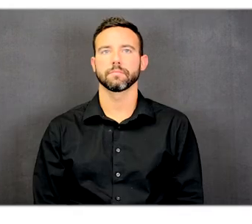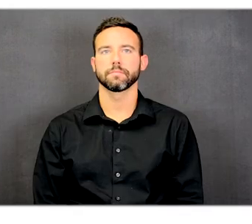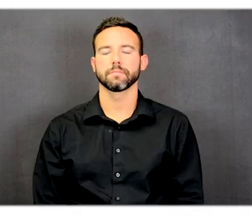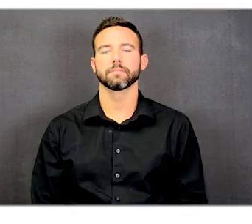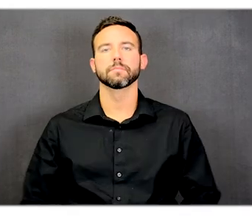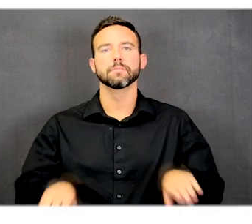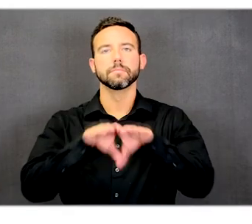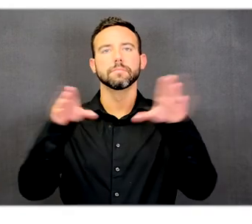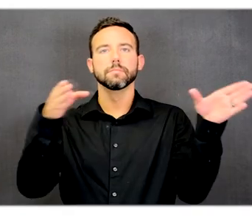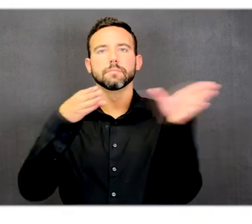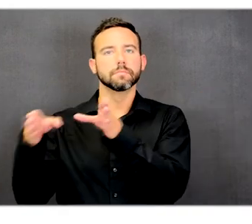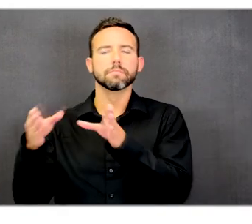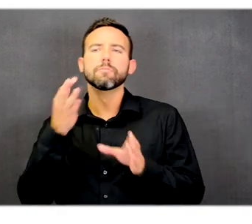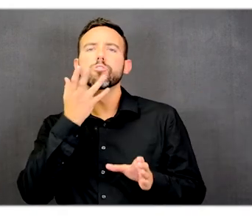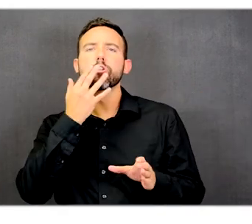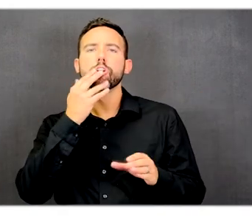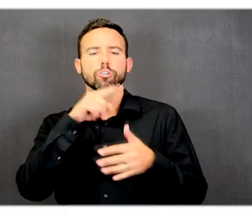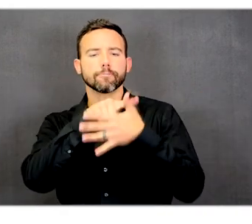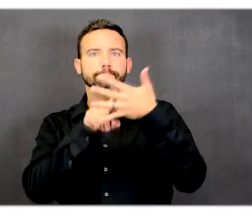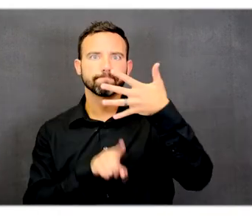Floor plan color scheme.